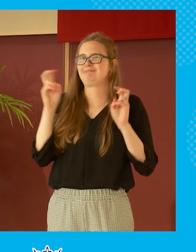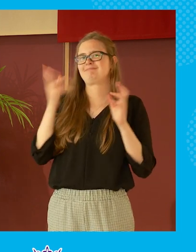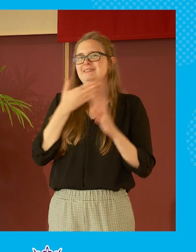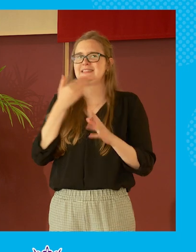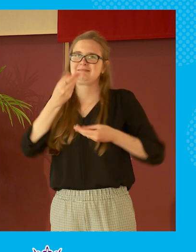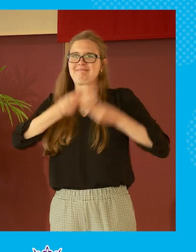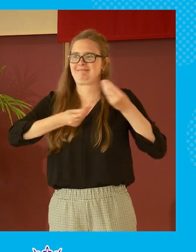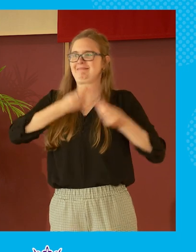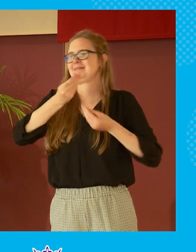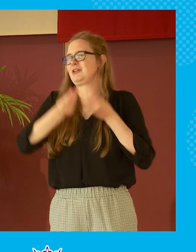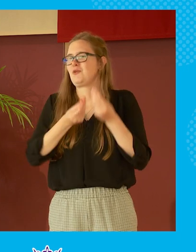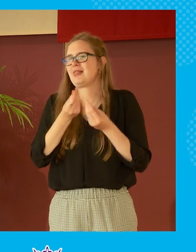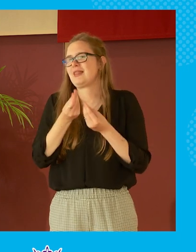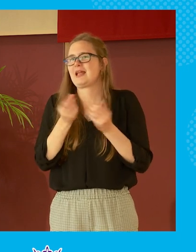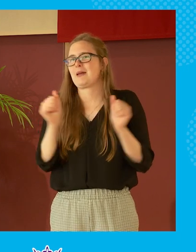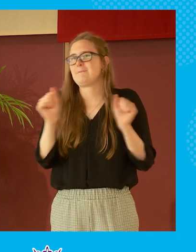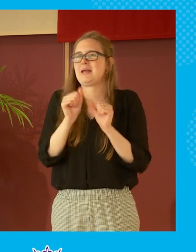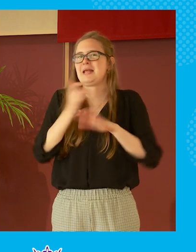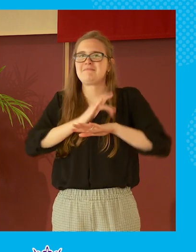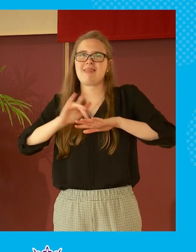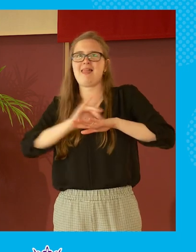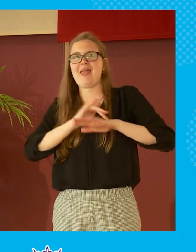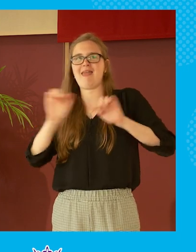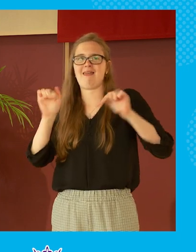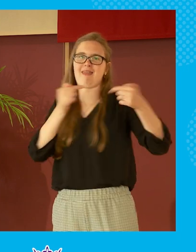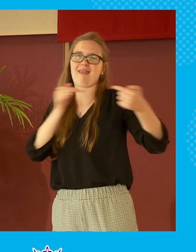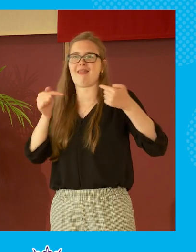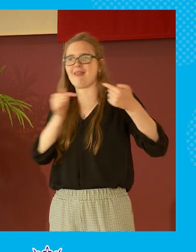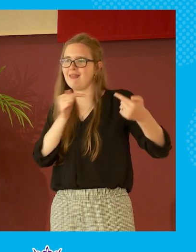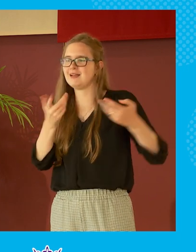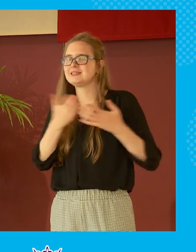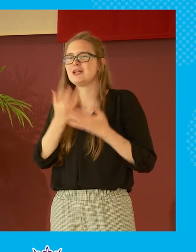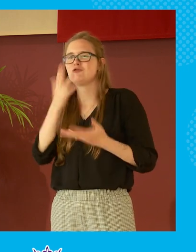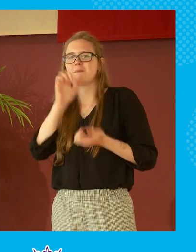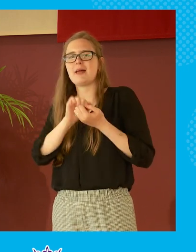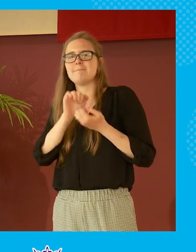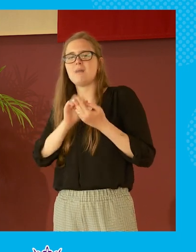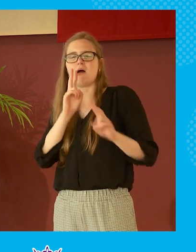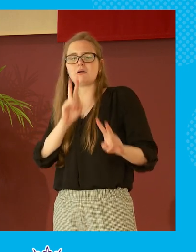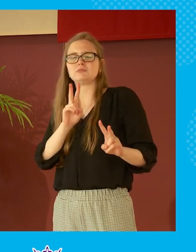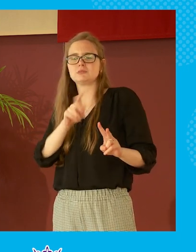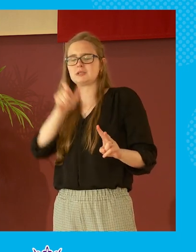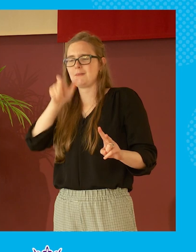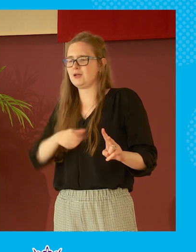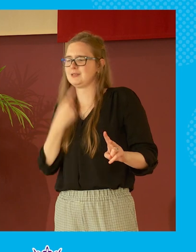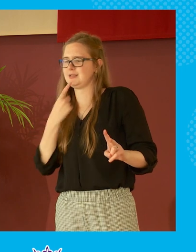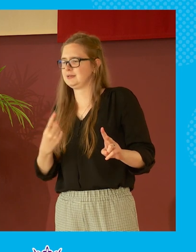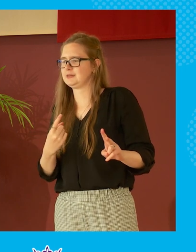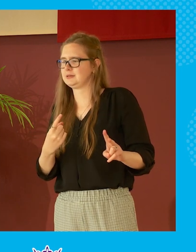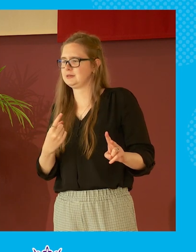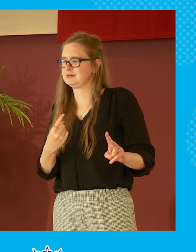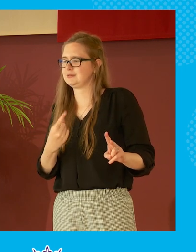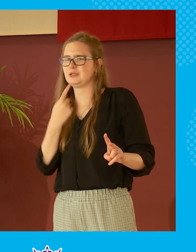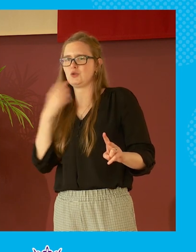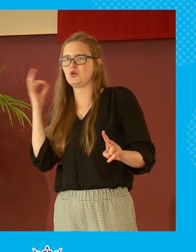trying to write a little mini play or something almost because i remember going well i could ask and they were like somebody else said no you asked that in a written question